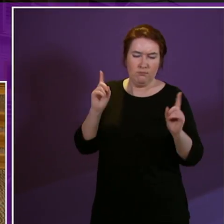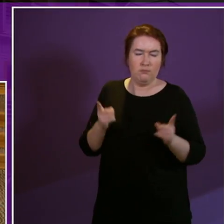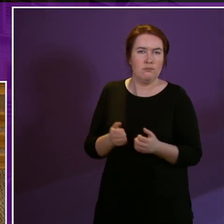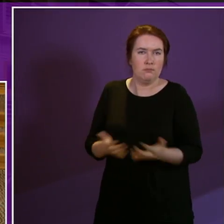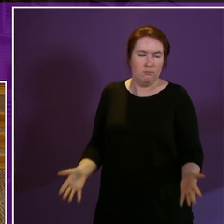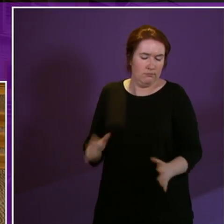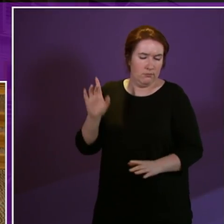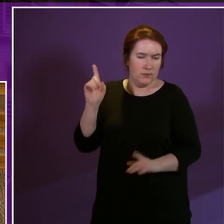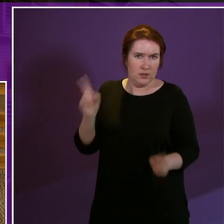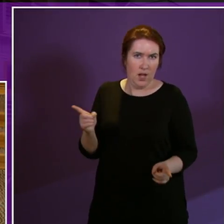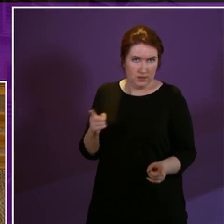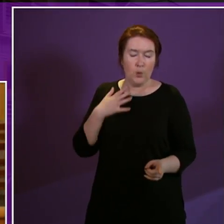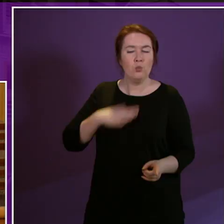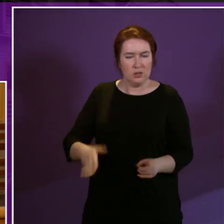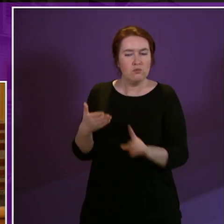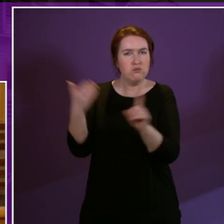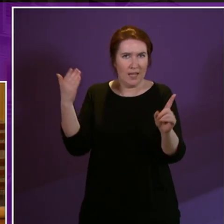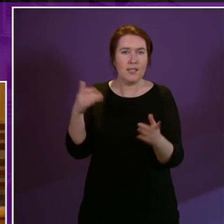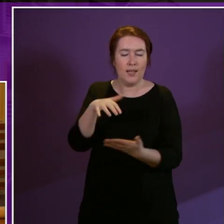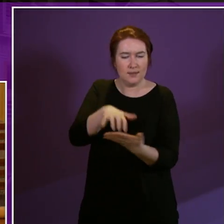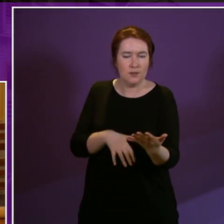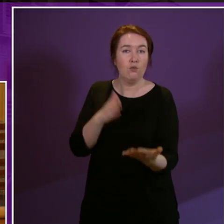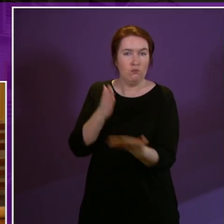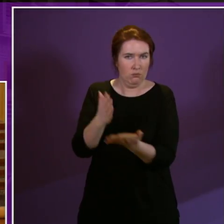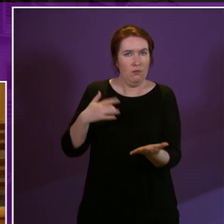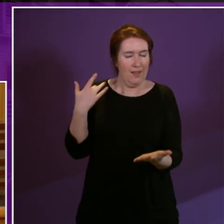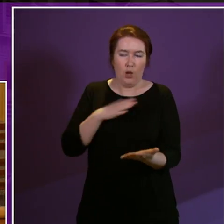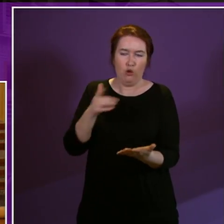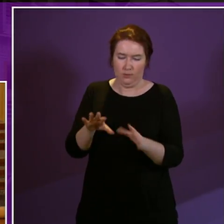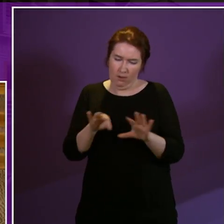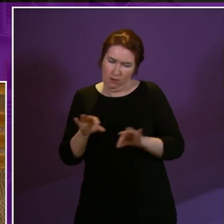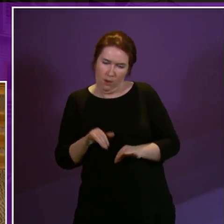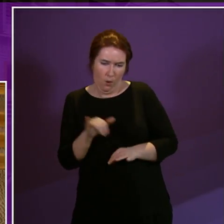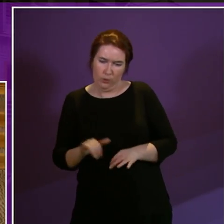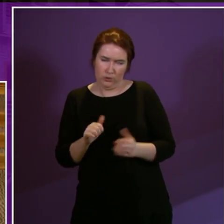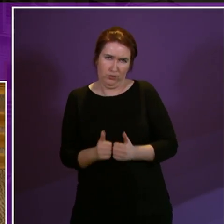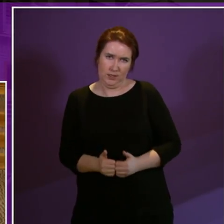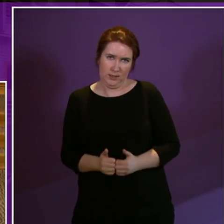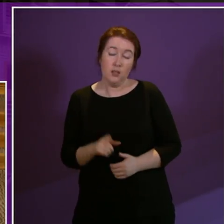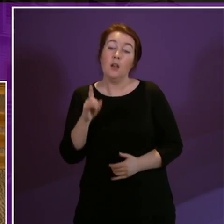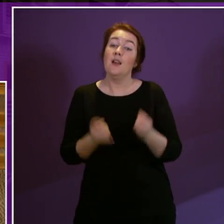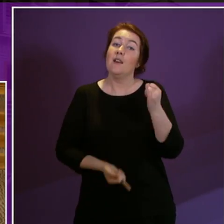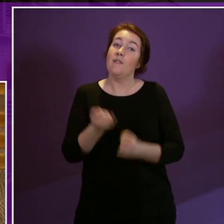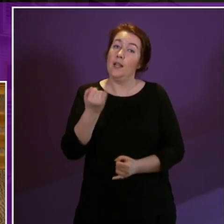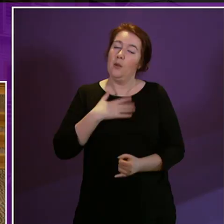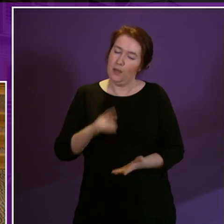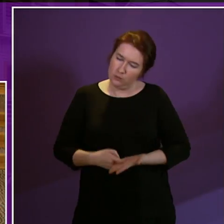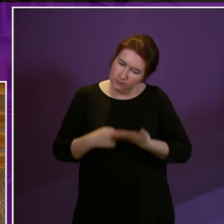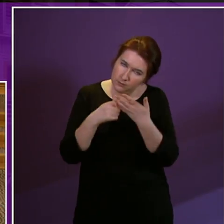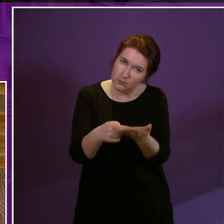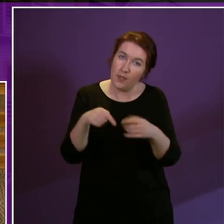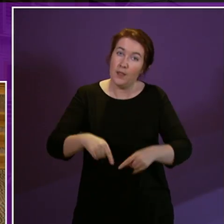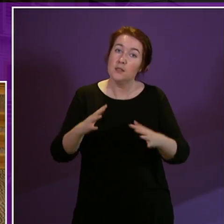presiding officer we need to recognise those realities and not pick and choose can I finally commend to this parliament